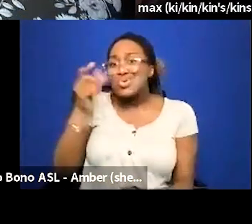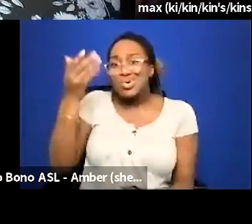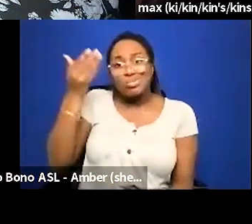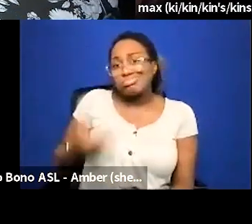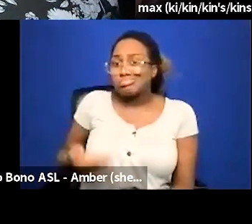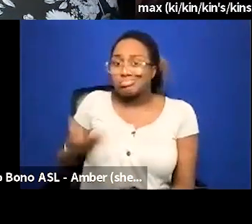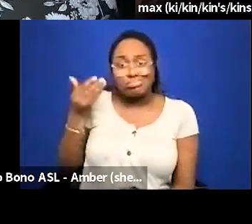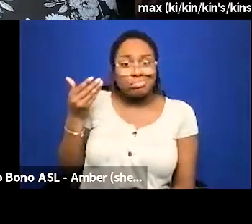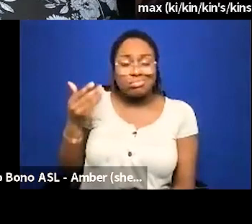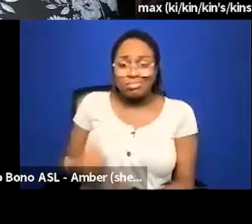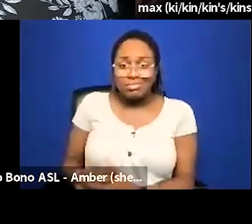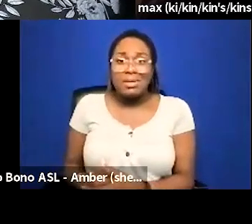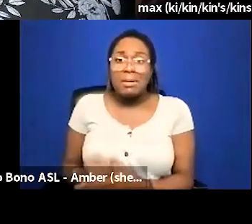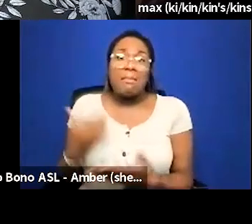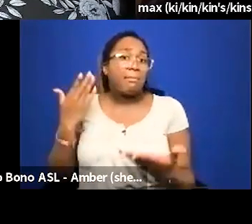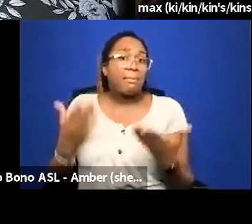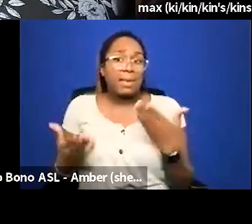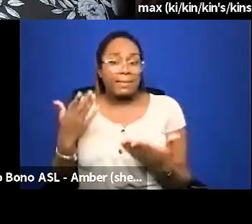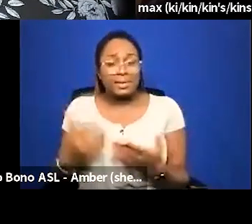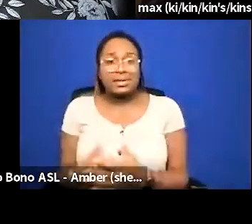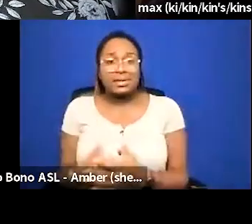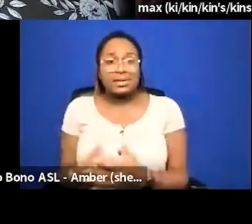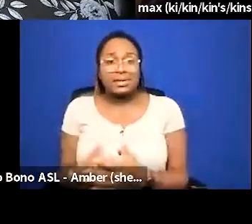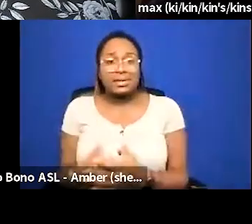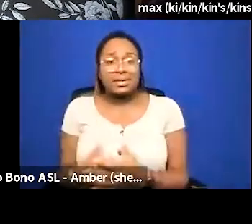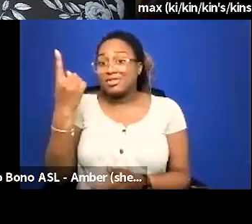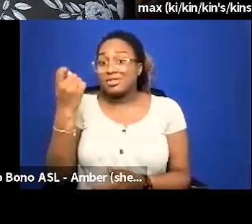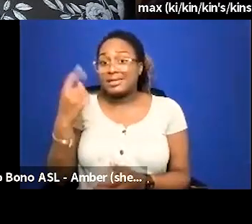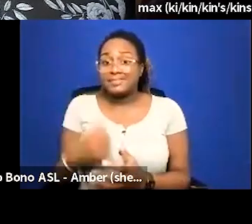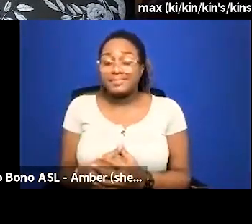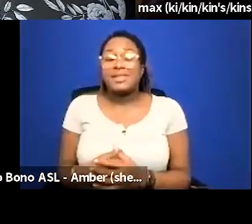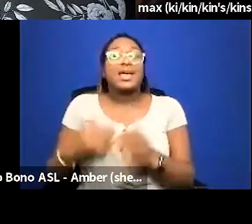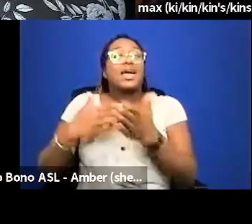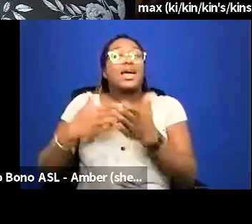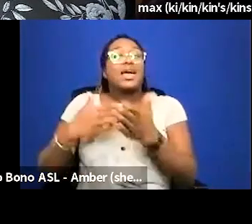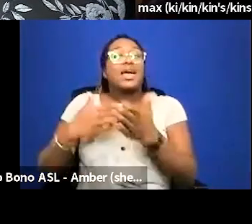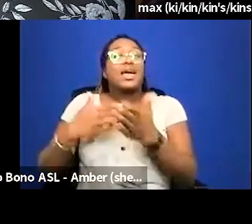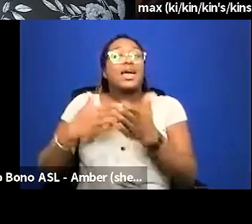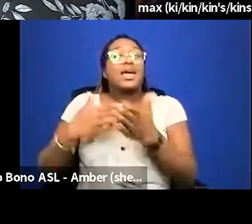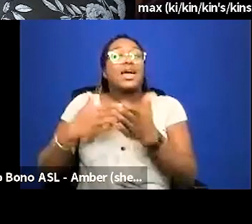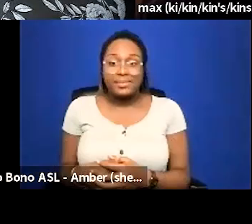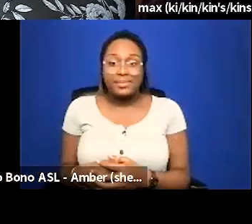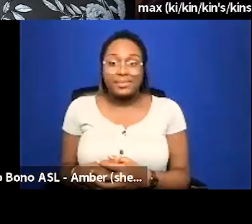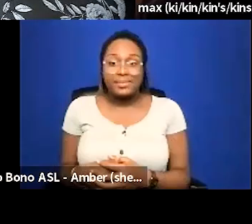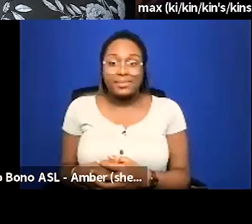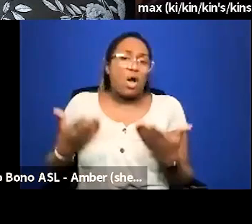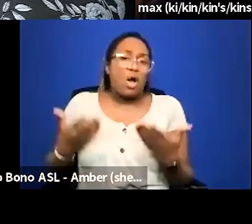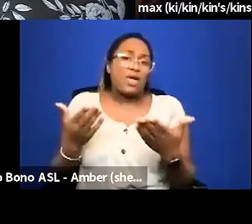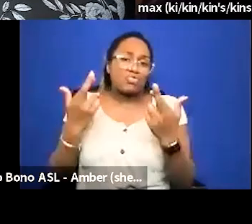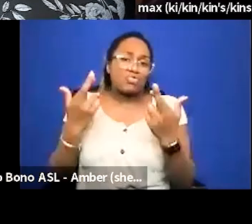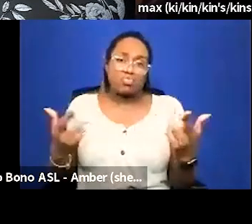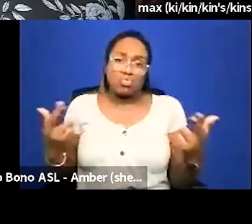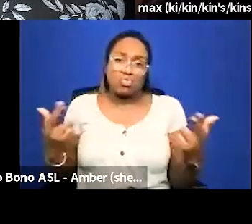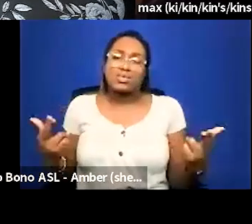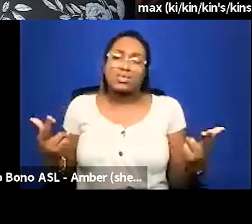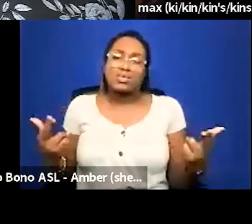they might have um understood so anyway um i just offer that as resources um i